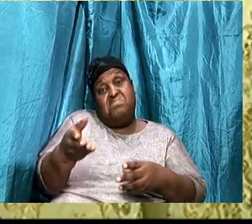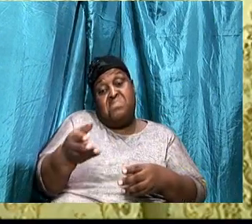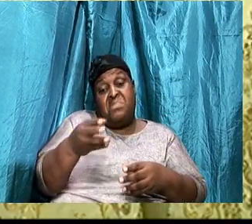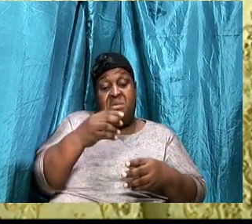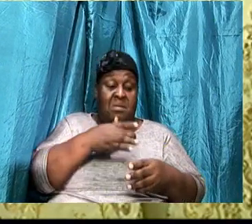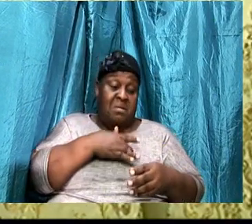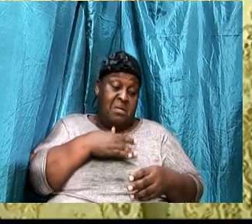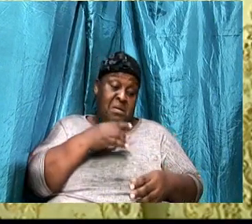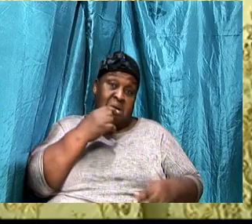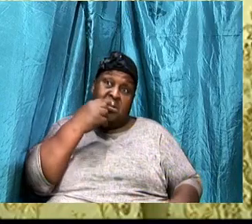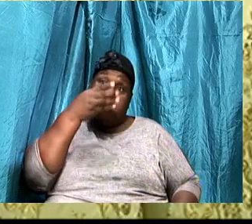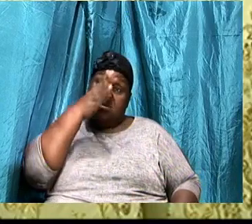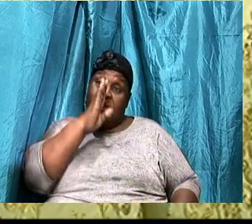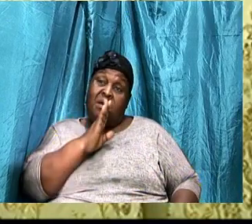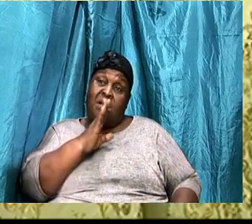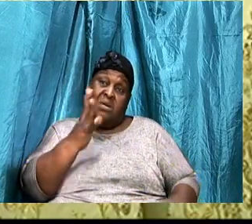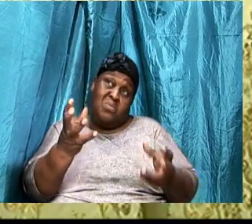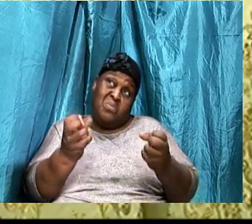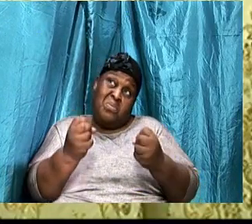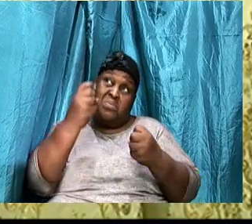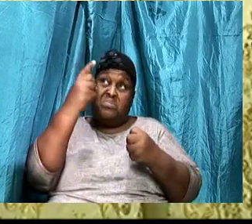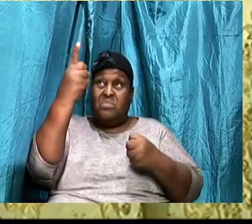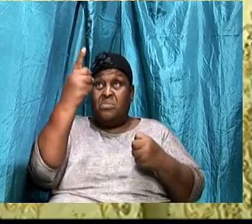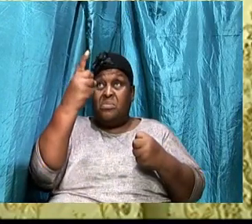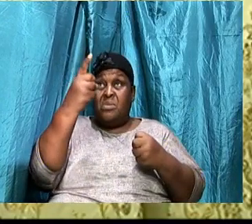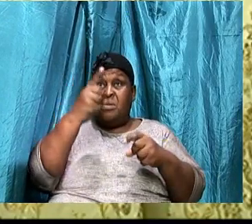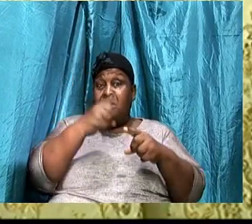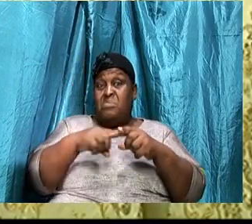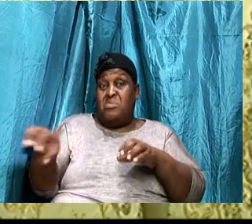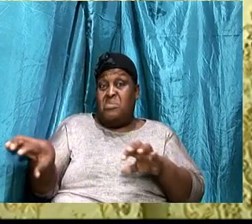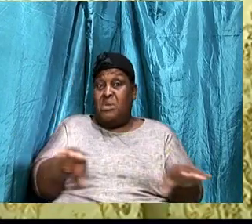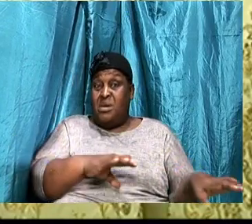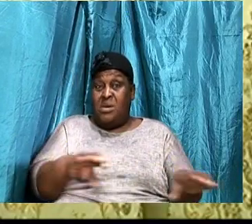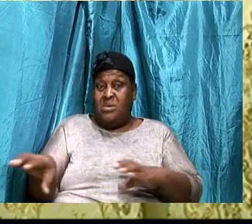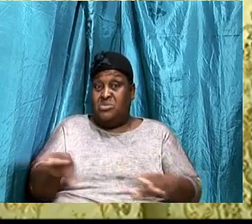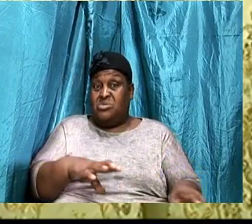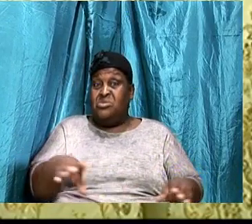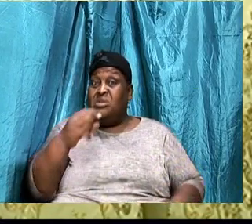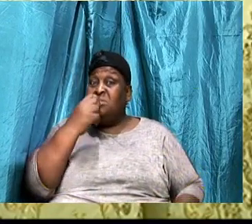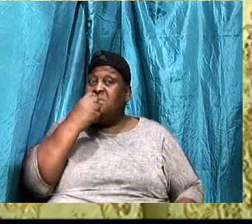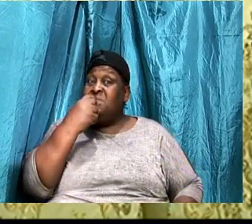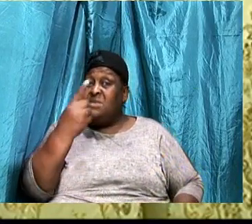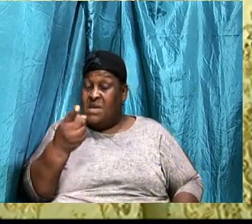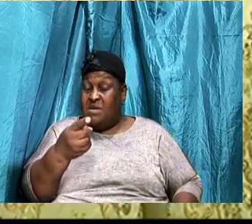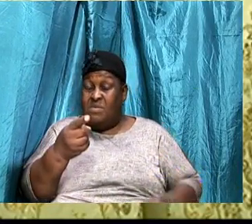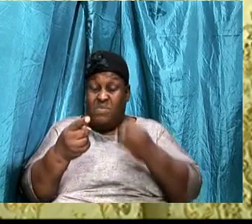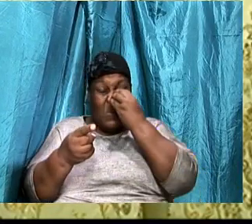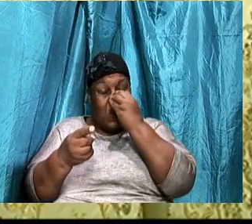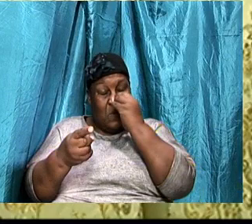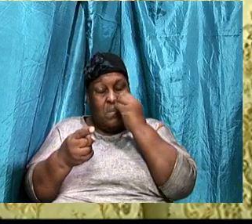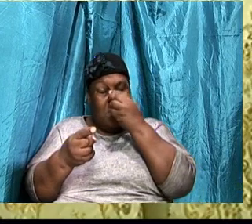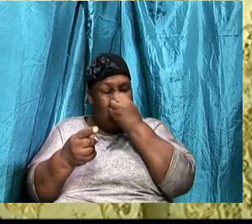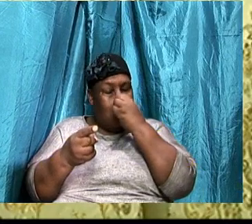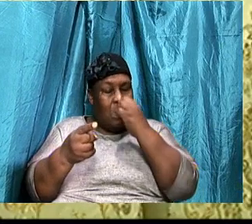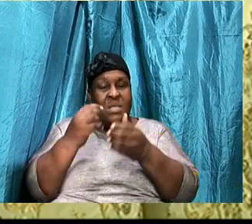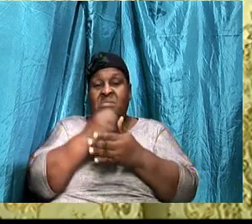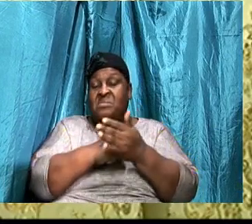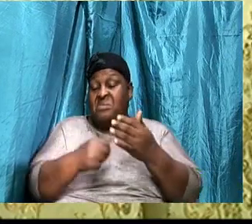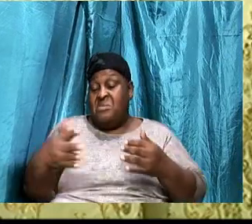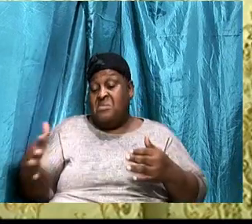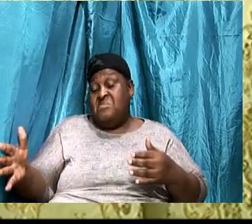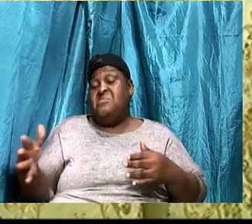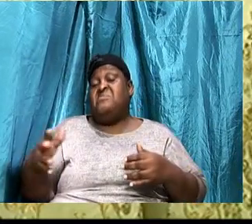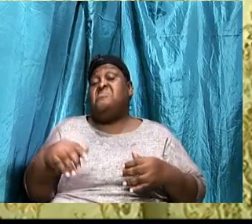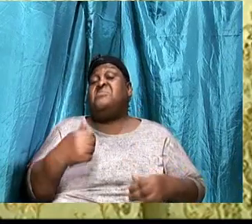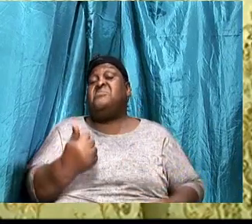want you. By their mouth, they are saying that, God, I want you. But their actions are saying something else. Because, you know, they